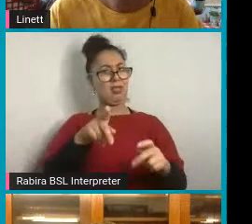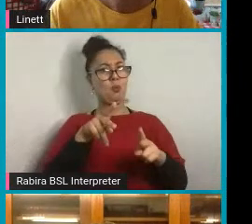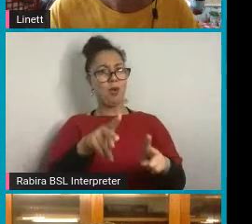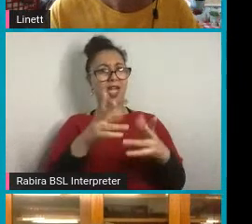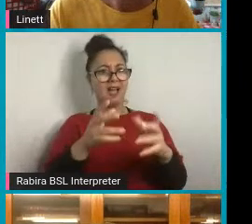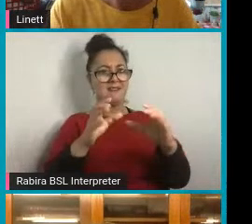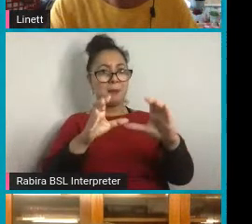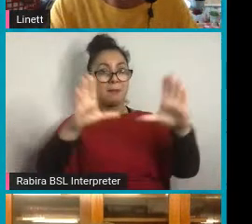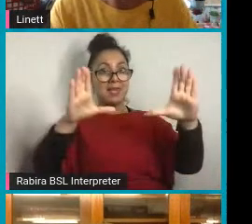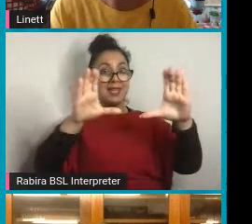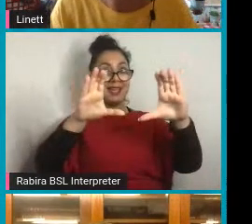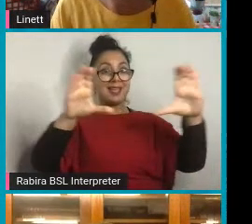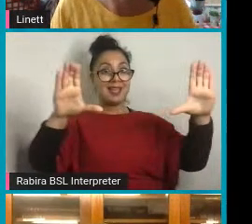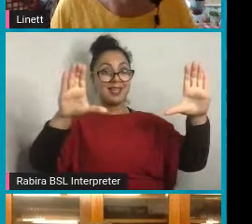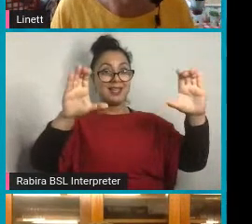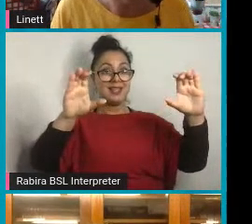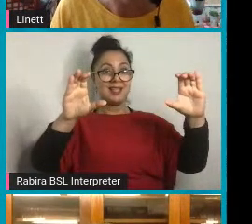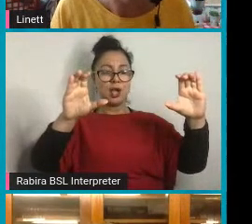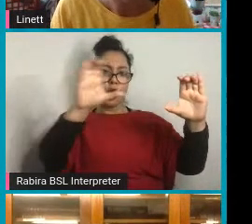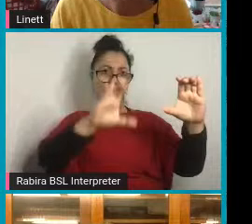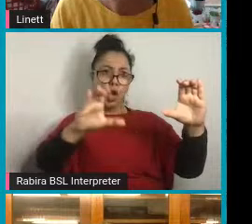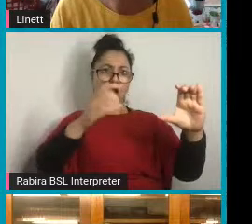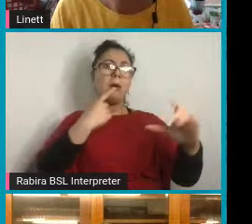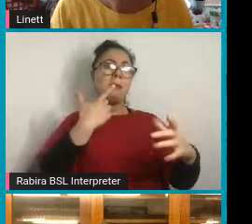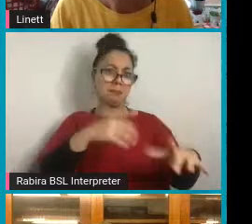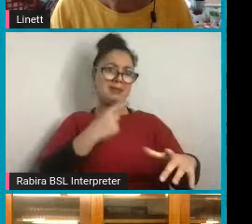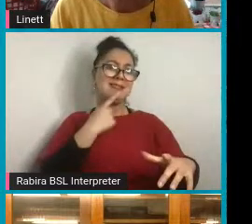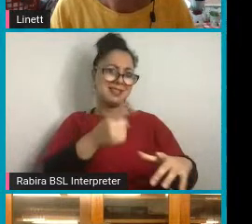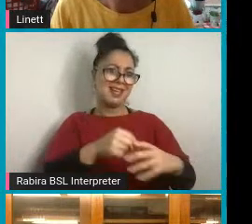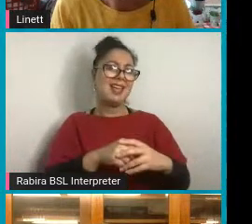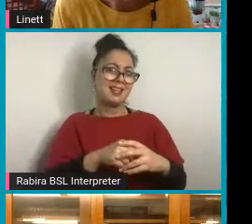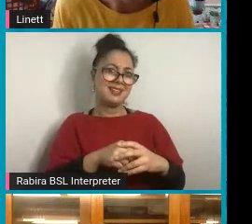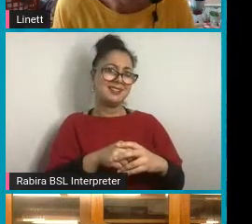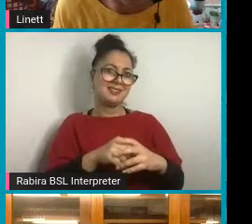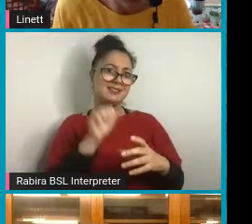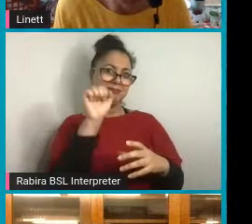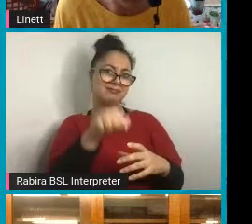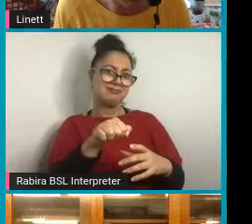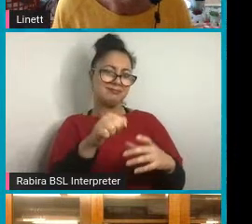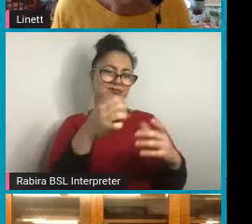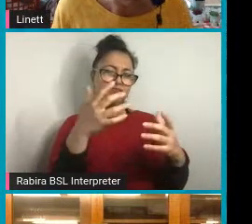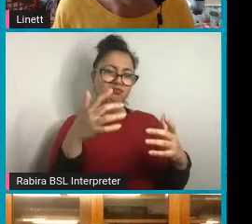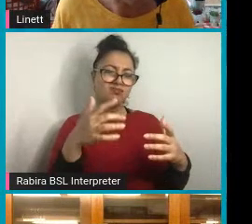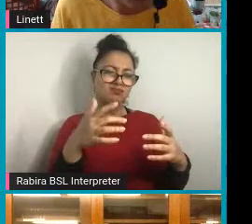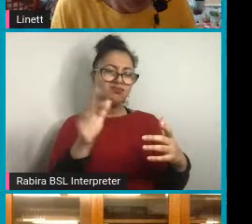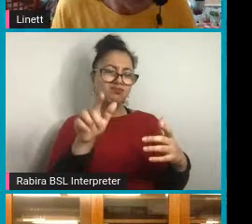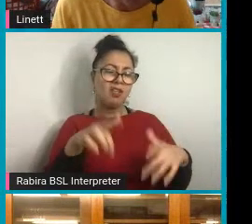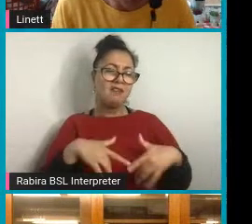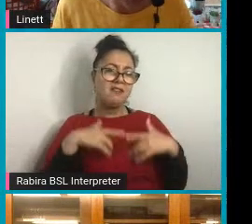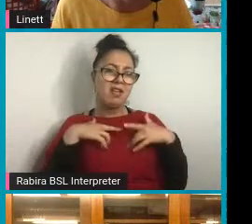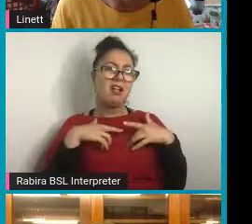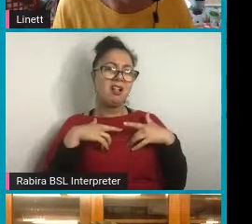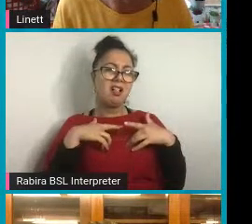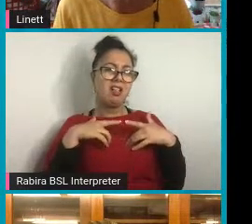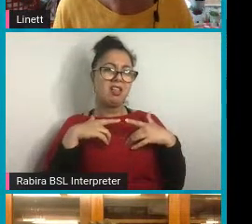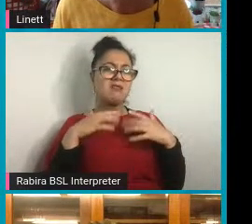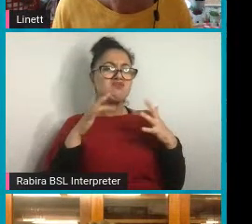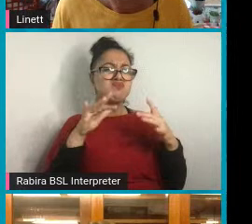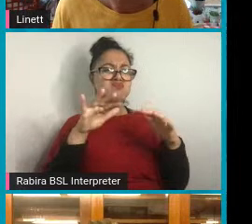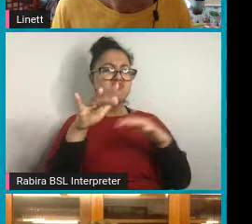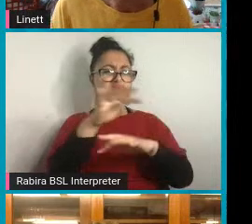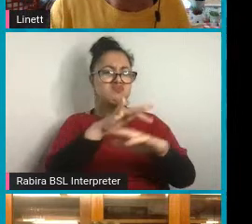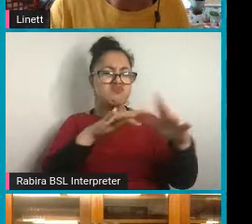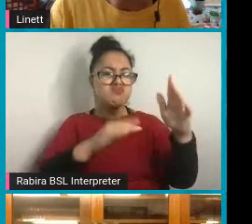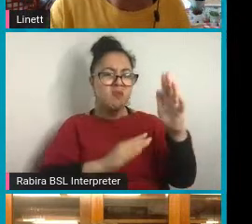letters, the colour like you mentioned, Zorian. And it gives that sense of like energy and fire.